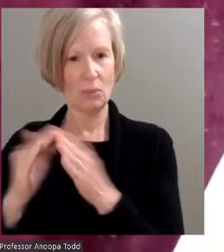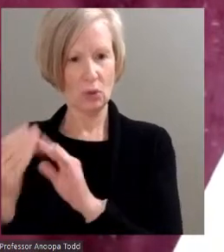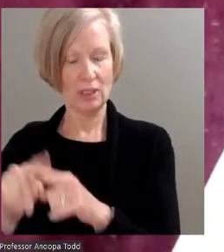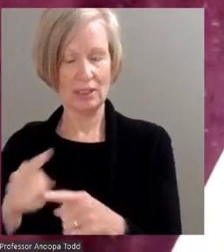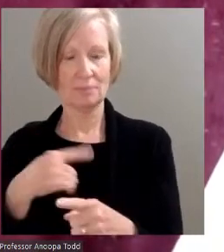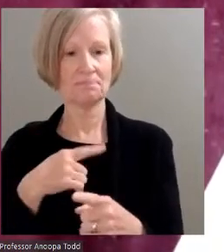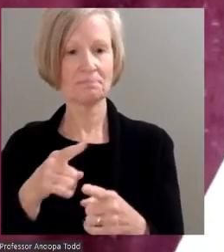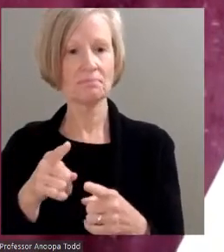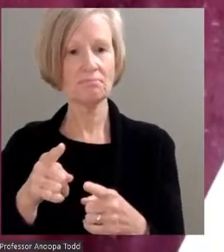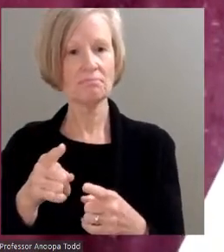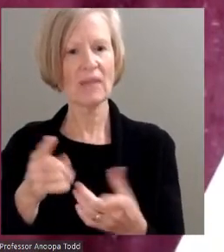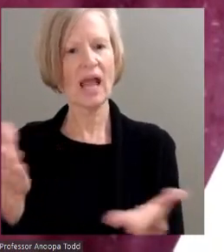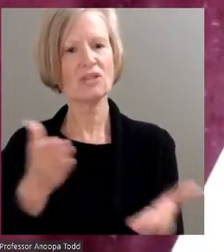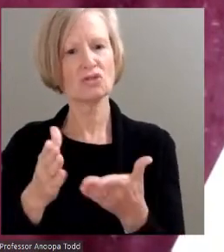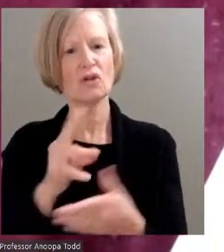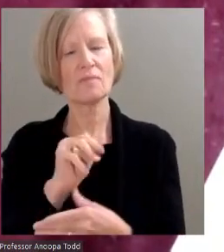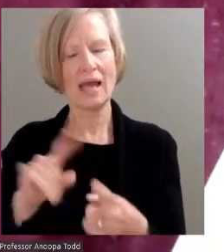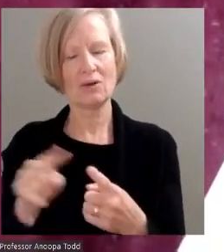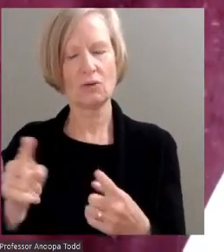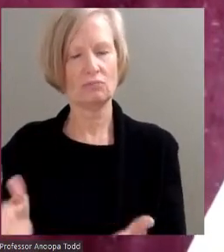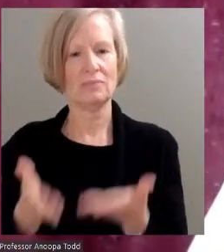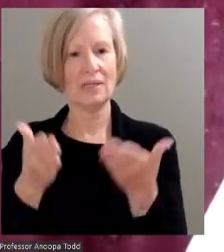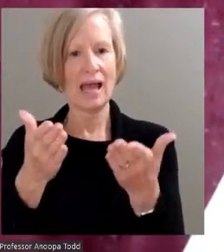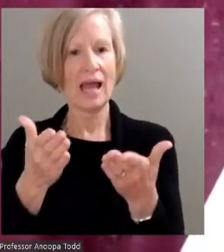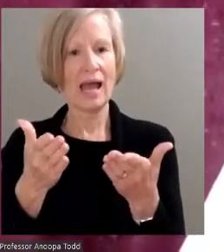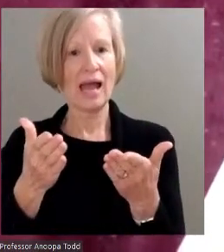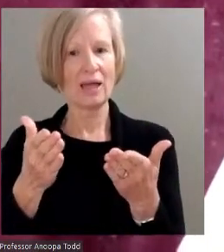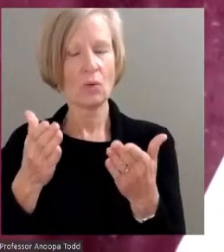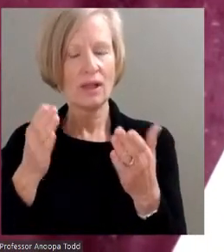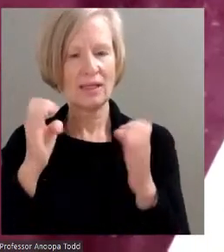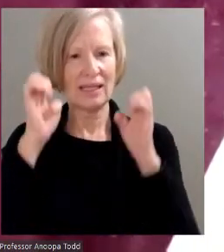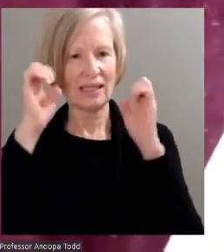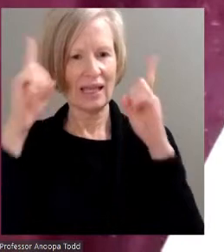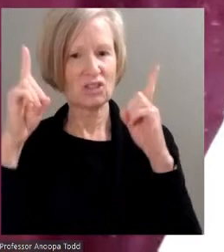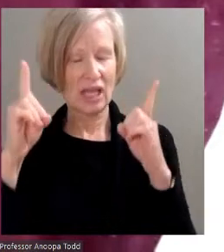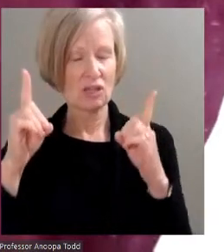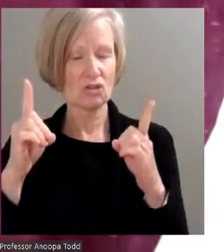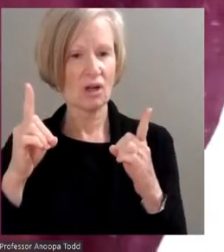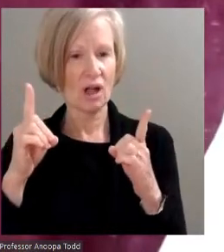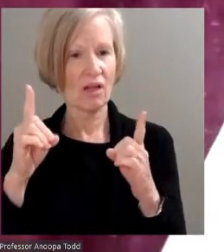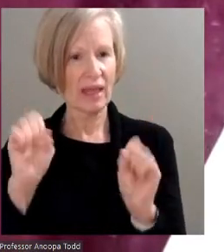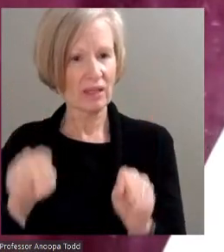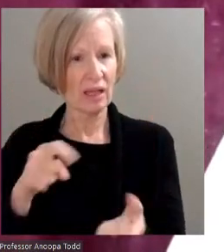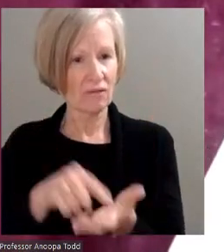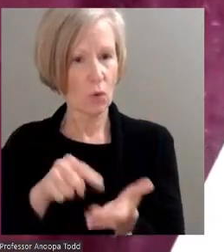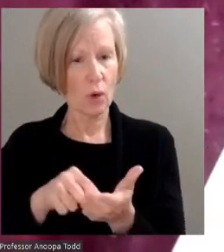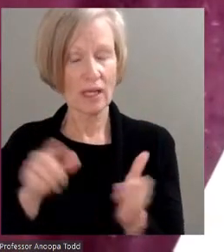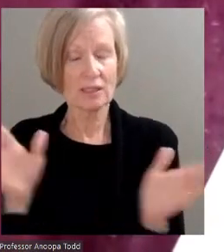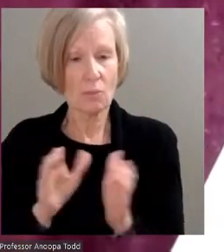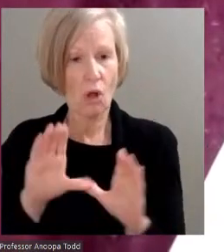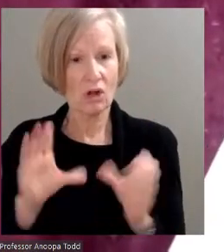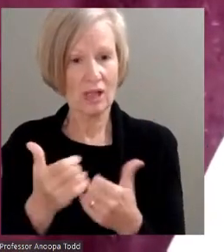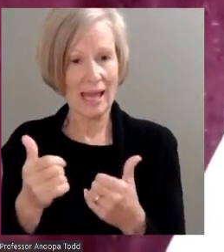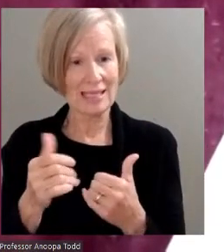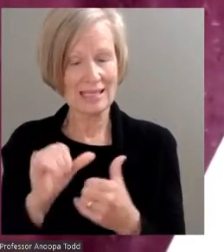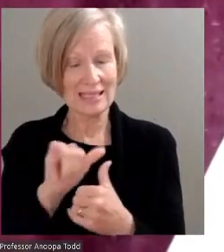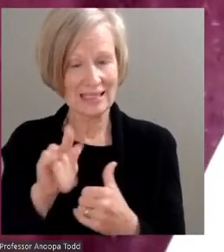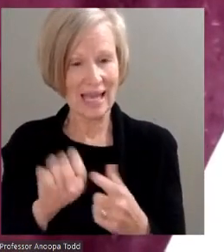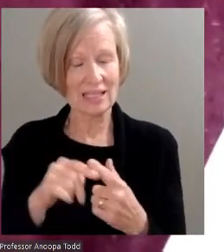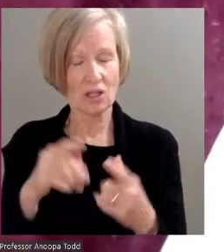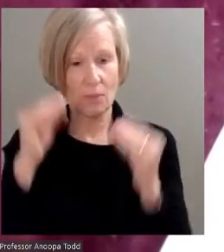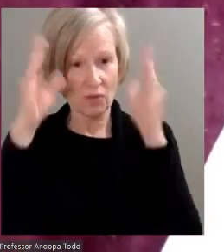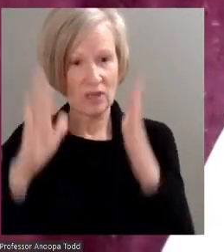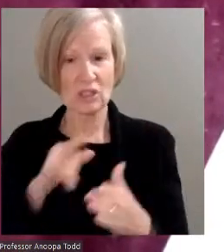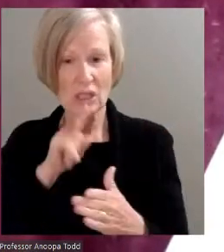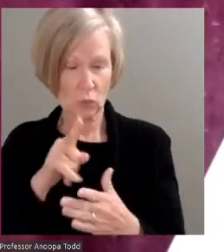high-quality, accessible, and affordable educational opportunities, like small class sizes, professors that care, and an